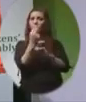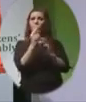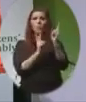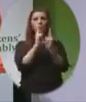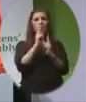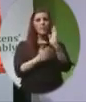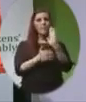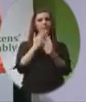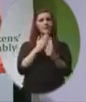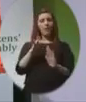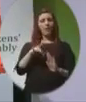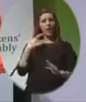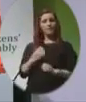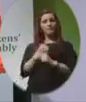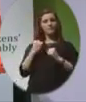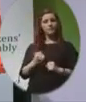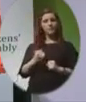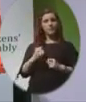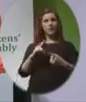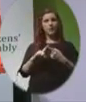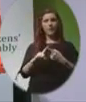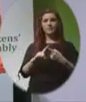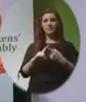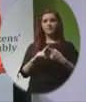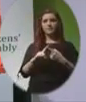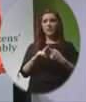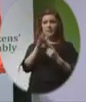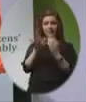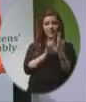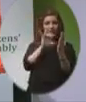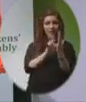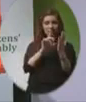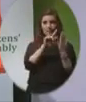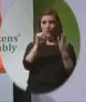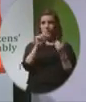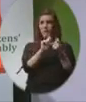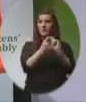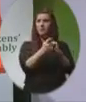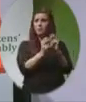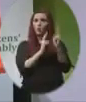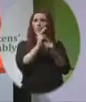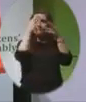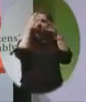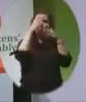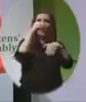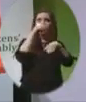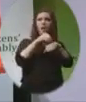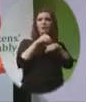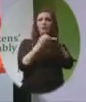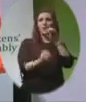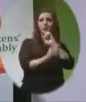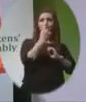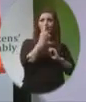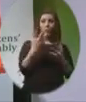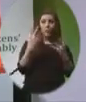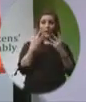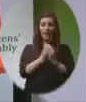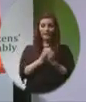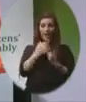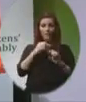on the life-affirming vision that is at the heart of the Eighth Amendment. We should be focused on issues that unite our society rather than divide it.